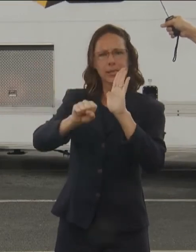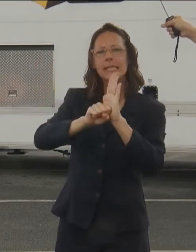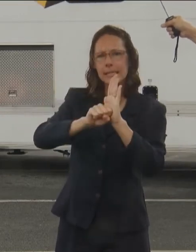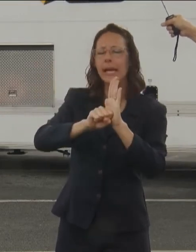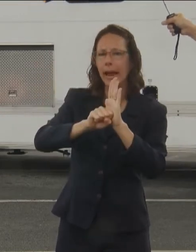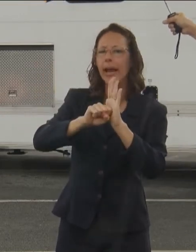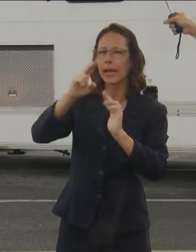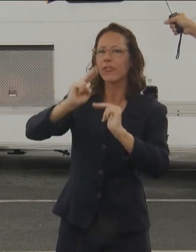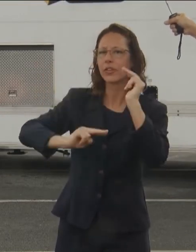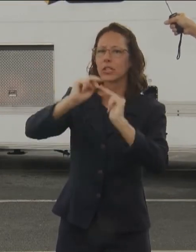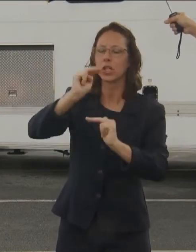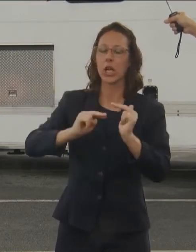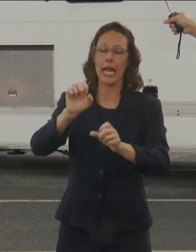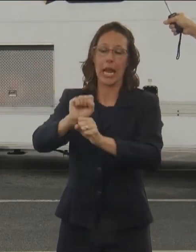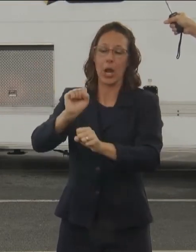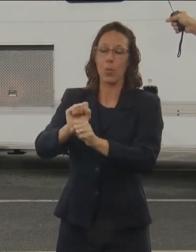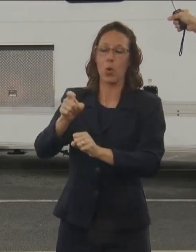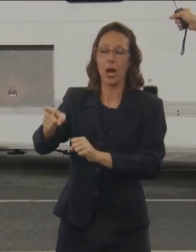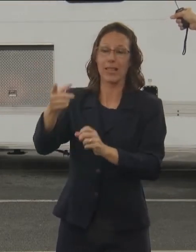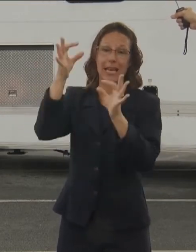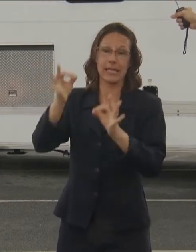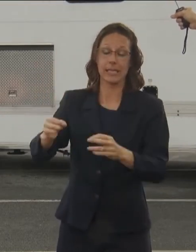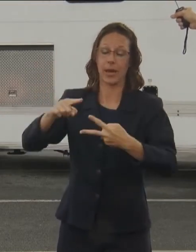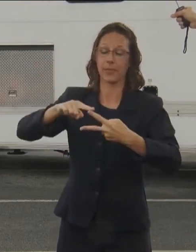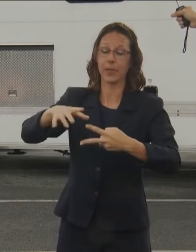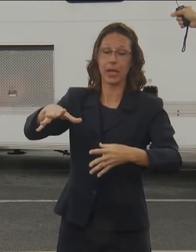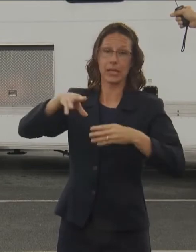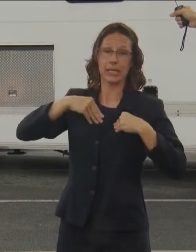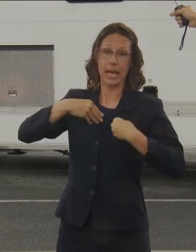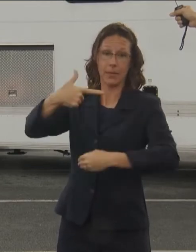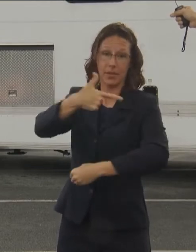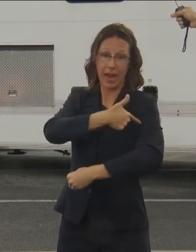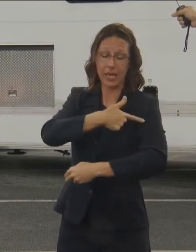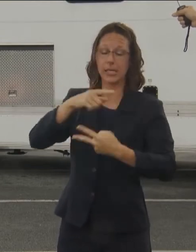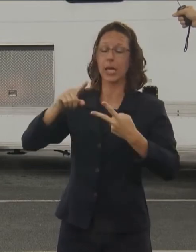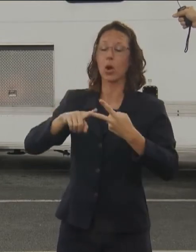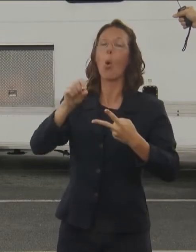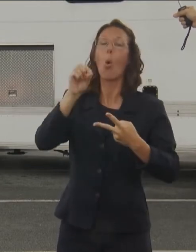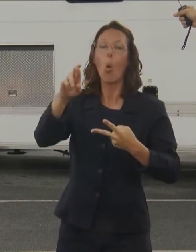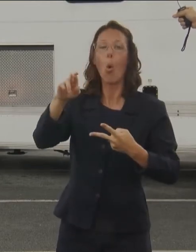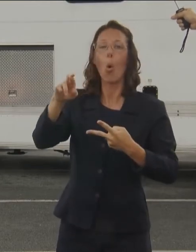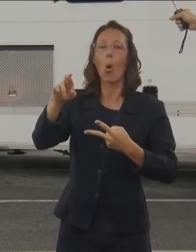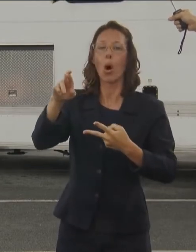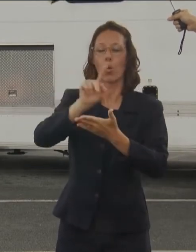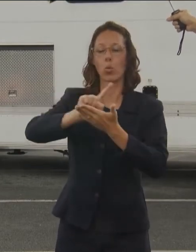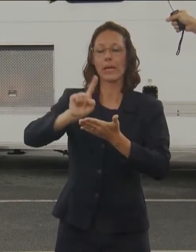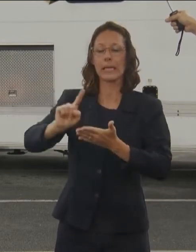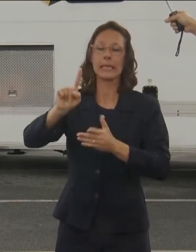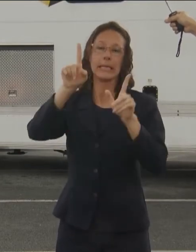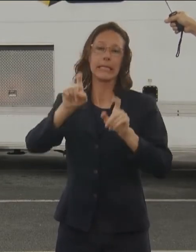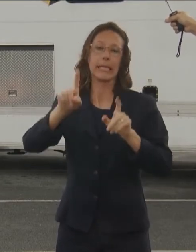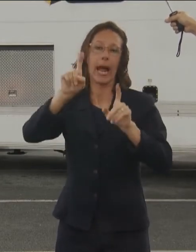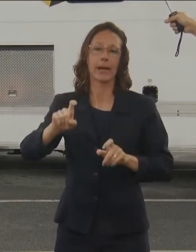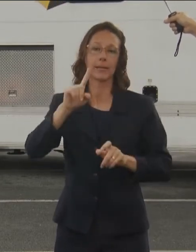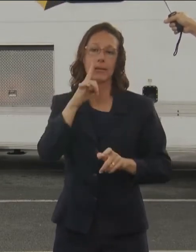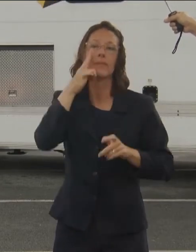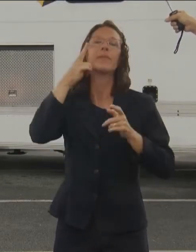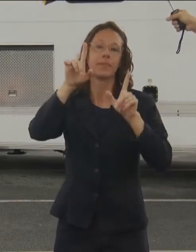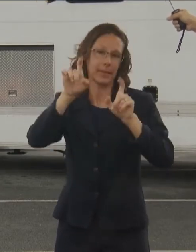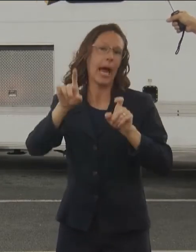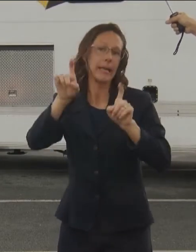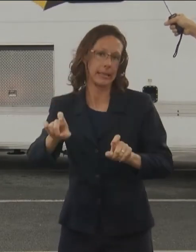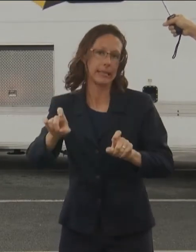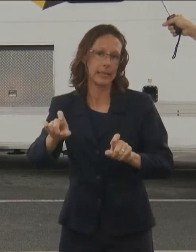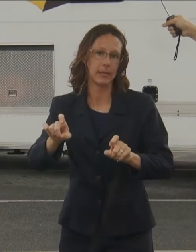employees there the choice. Either get a vaccine or you're going to have to be tested. And that's the choice that they're going to start on the